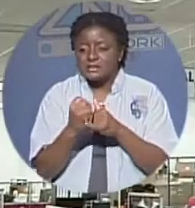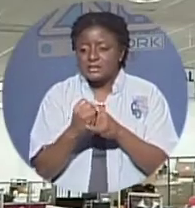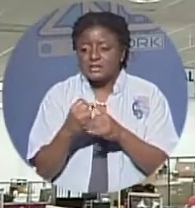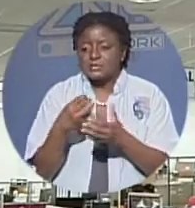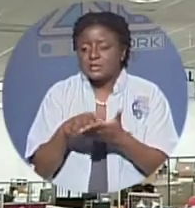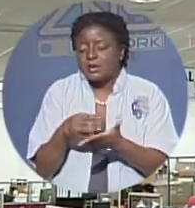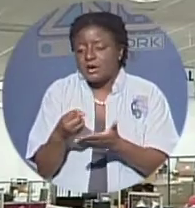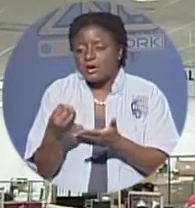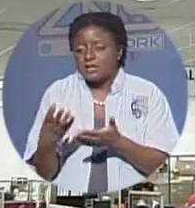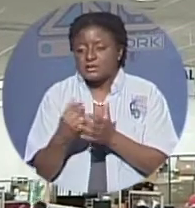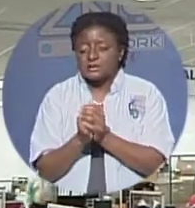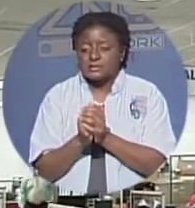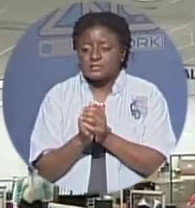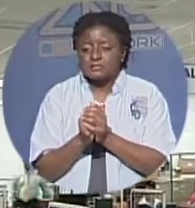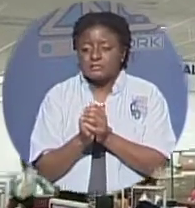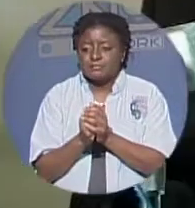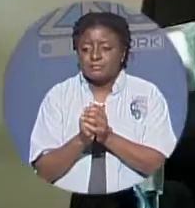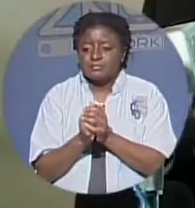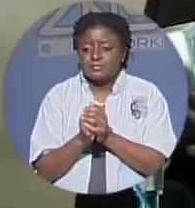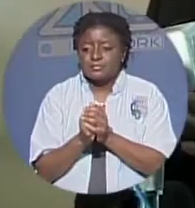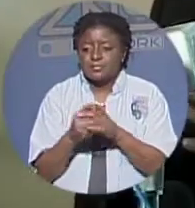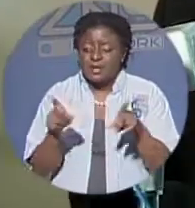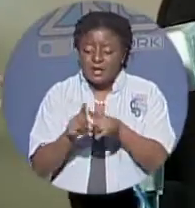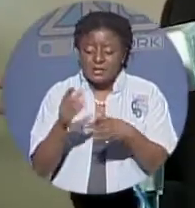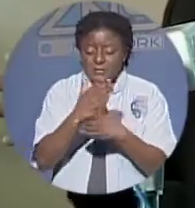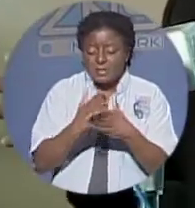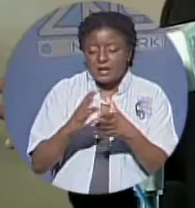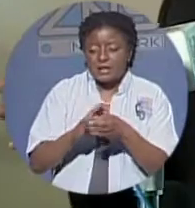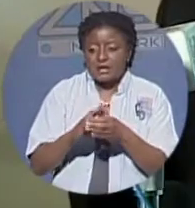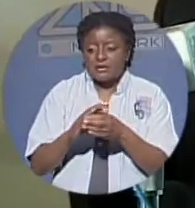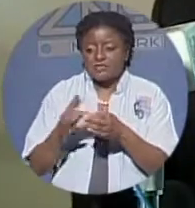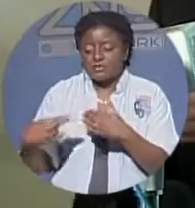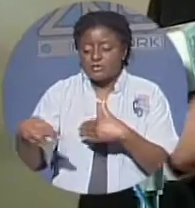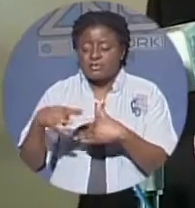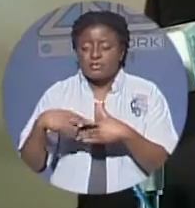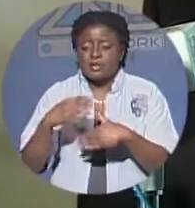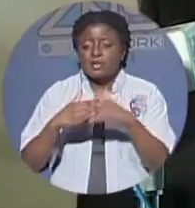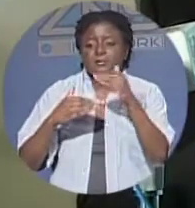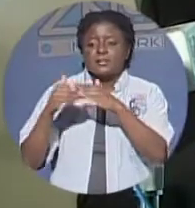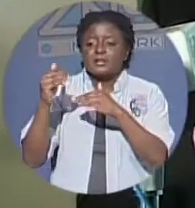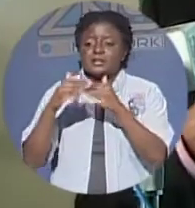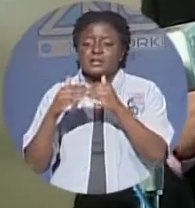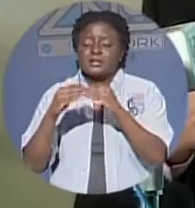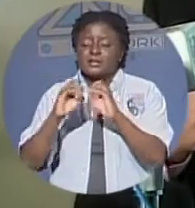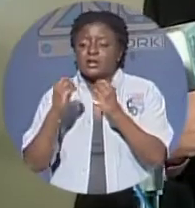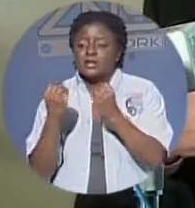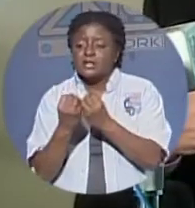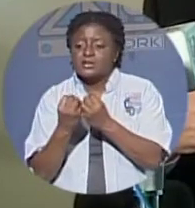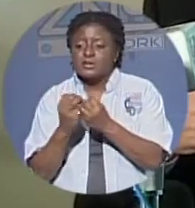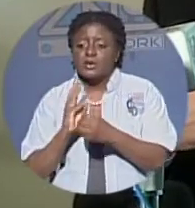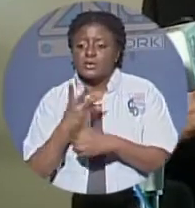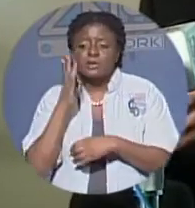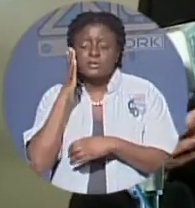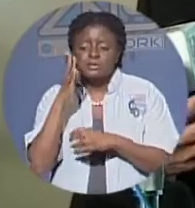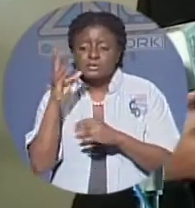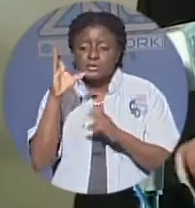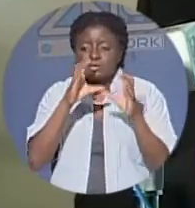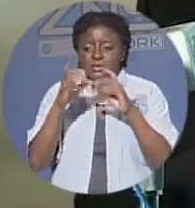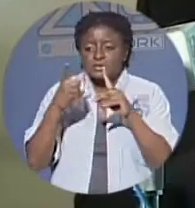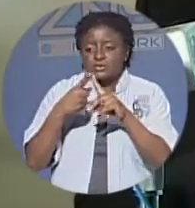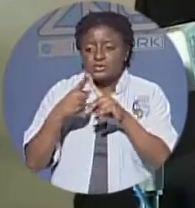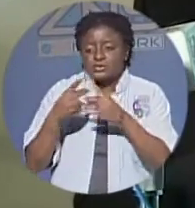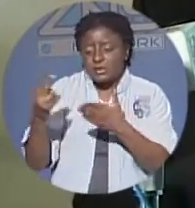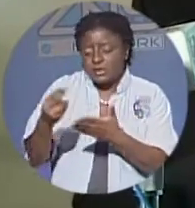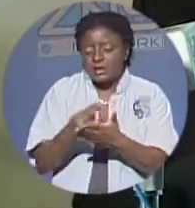are looking to recruit more as part of our rebuild and reship of the organization we will seek to recruit more bohemians